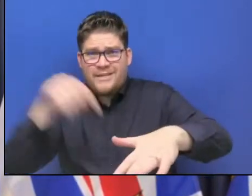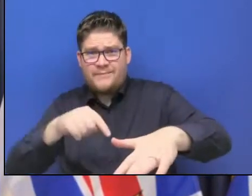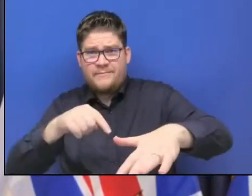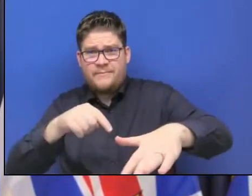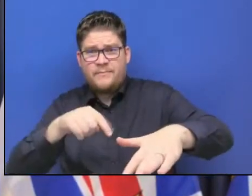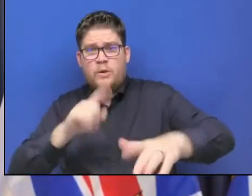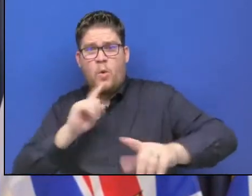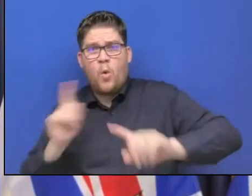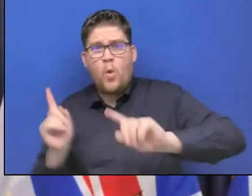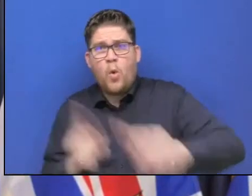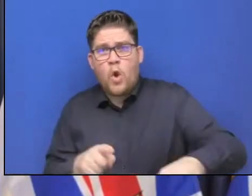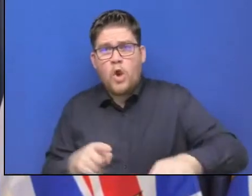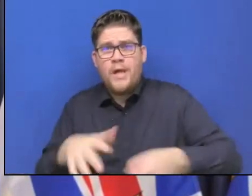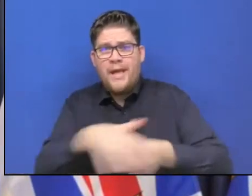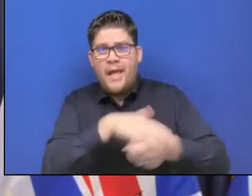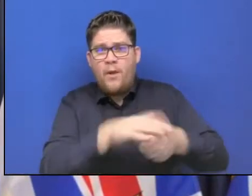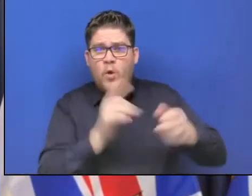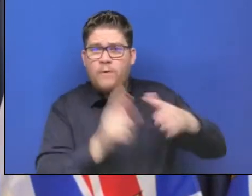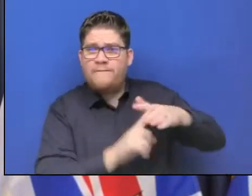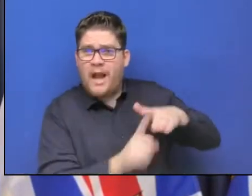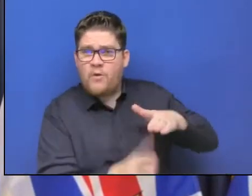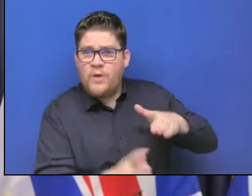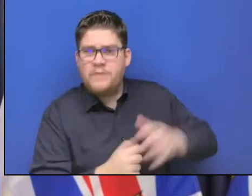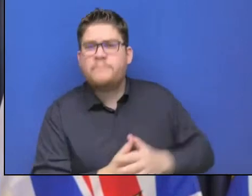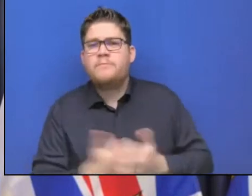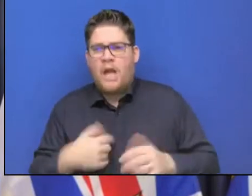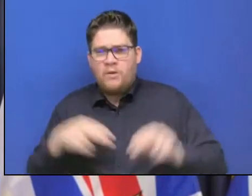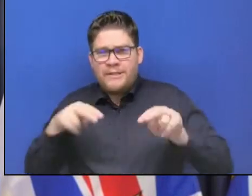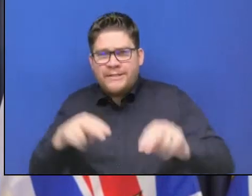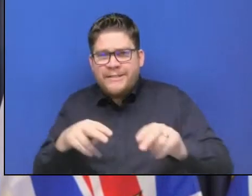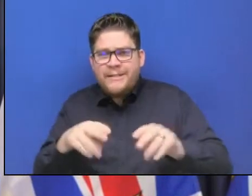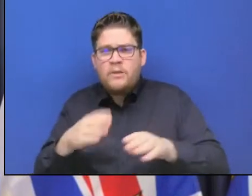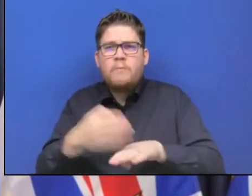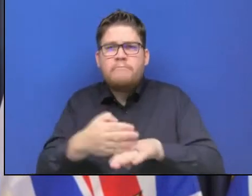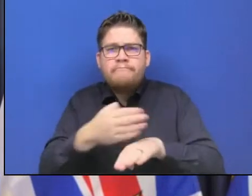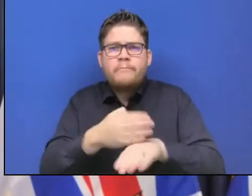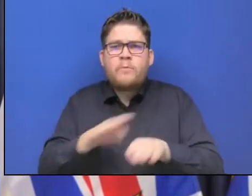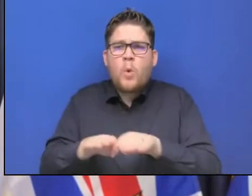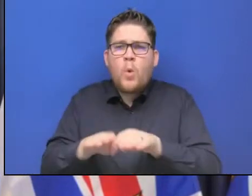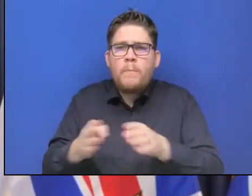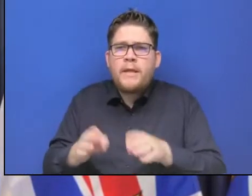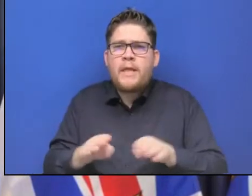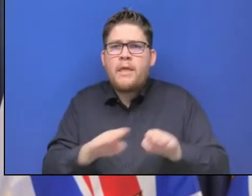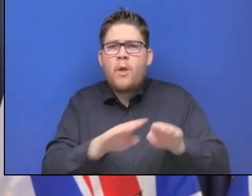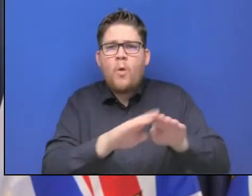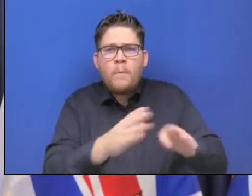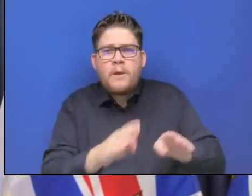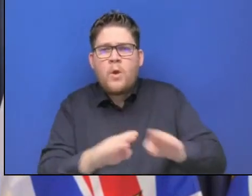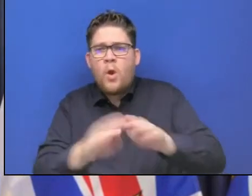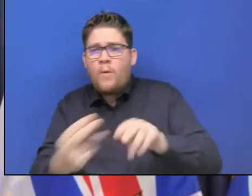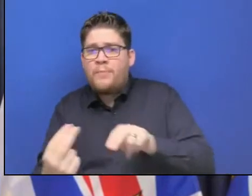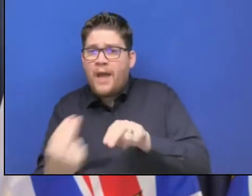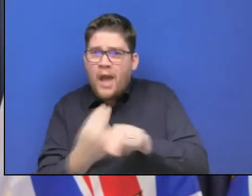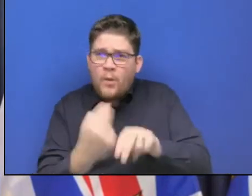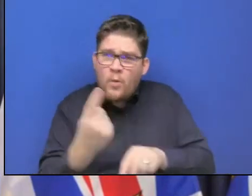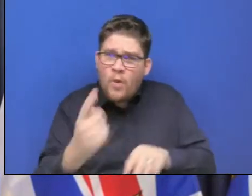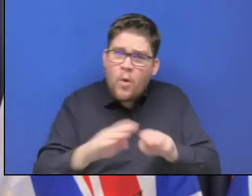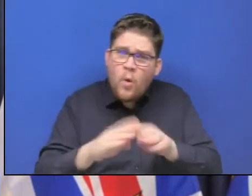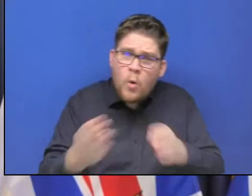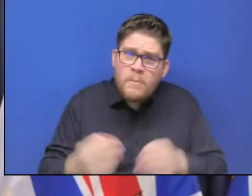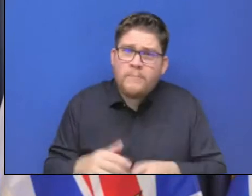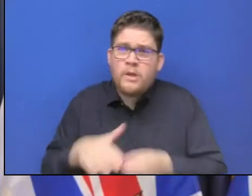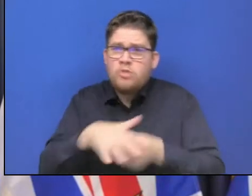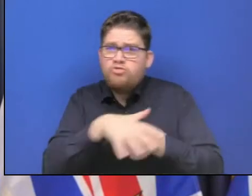seeing improvements and routes are being opened. Highway 1 and a lot of the regional roads in that community, the water has